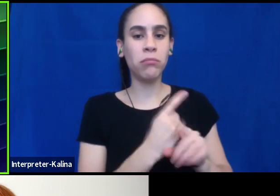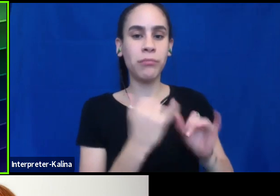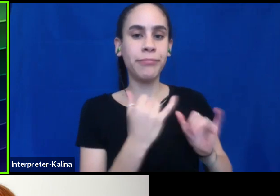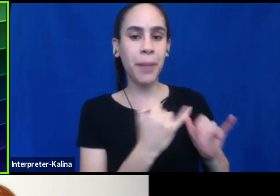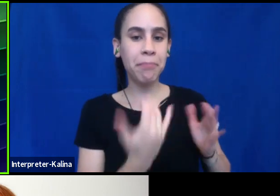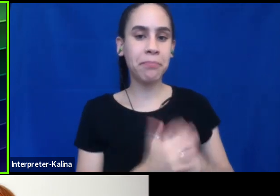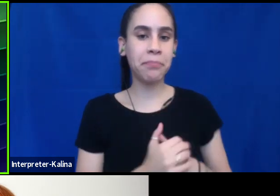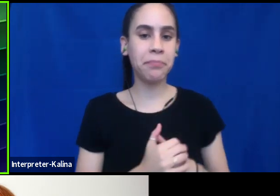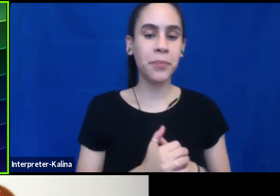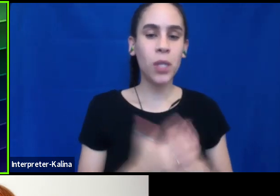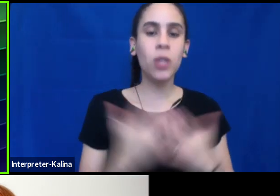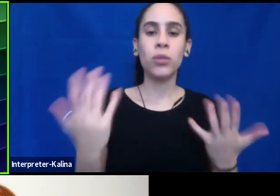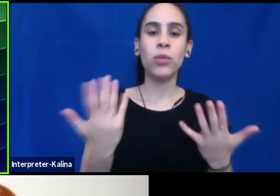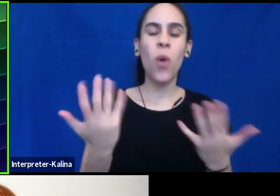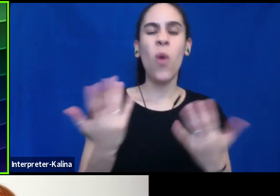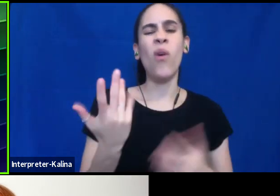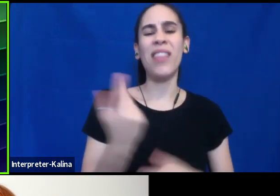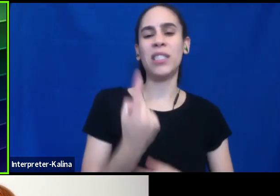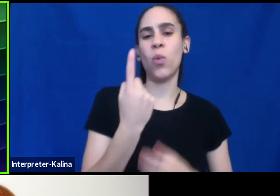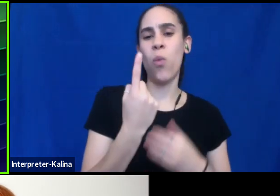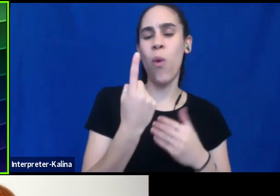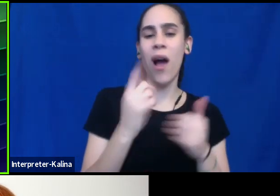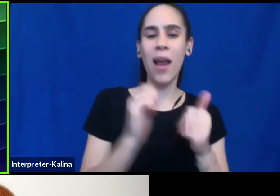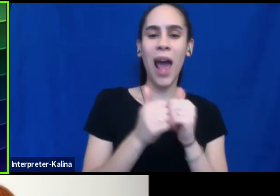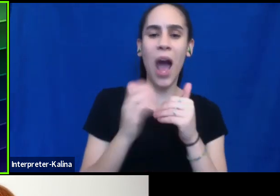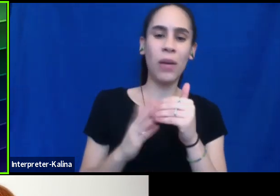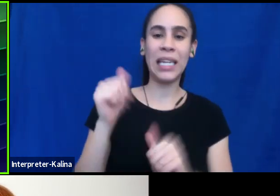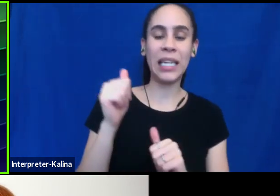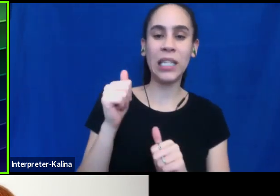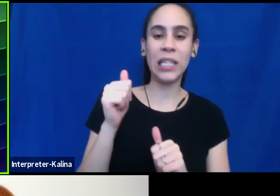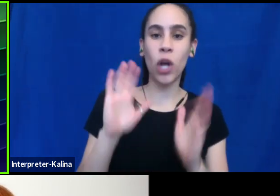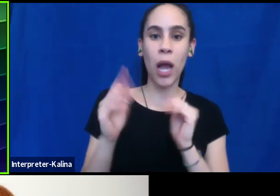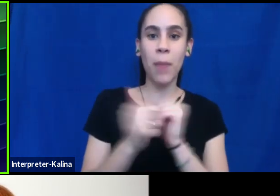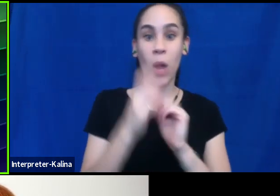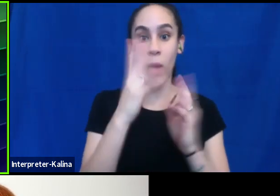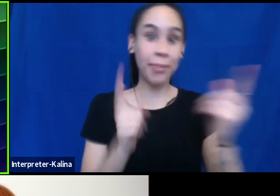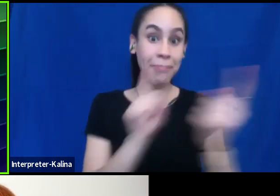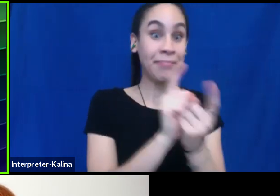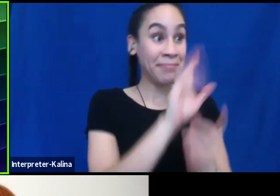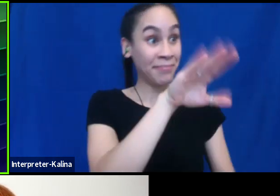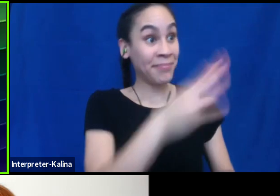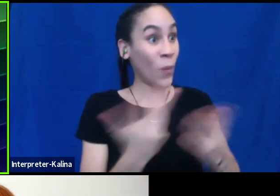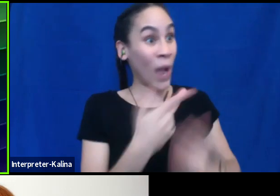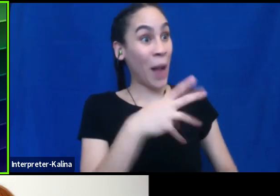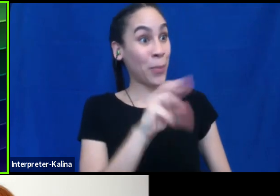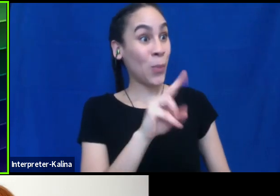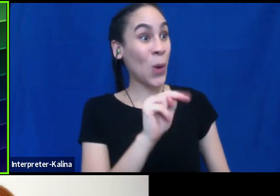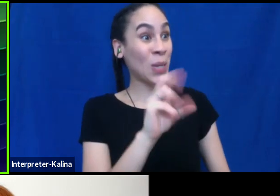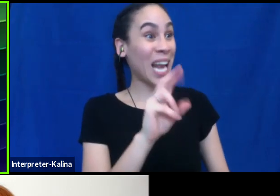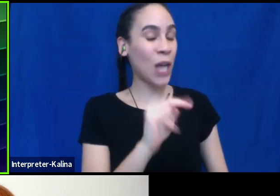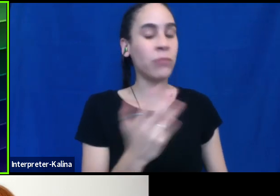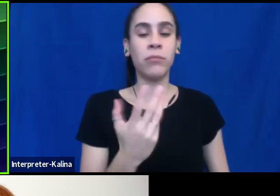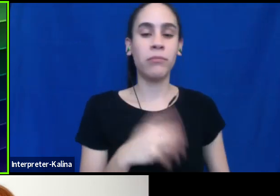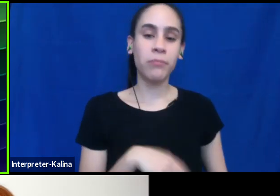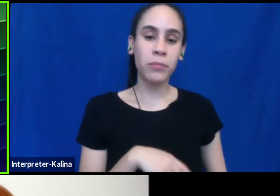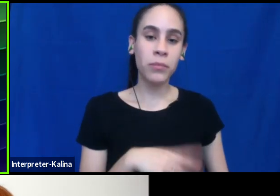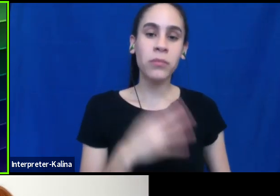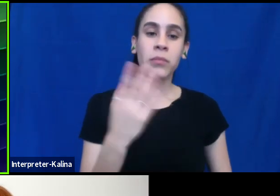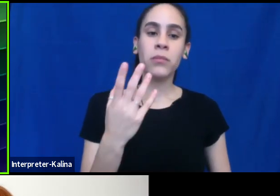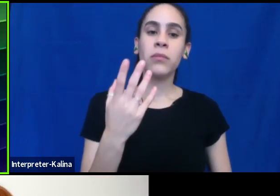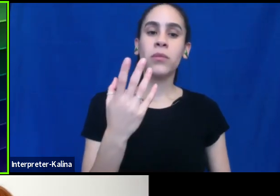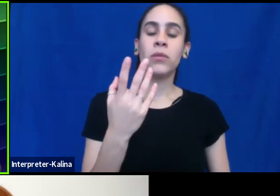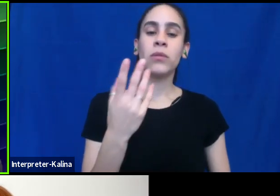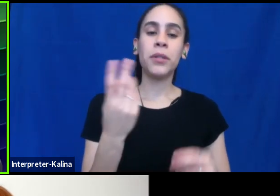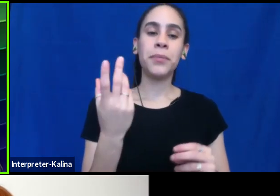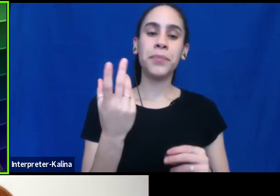so that that's one way to just make it a little bit easier rather than just coming right up and asking somebody their pronouns. Um, I also, interestingly that the